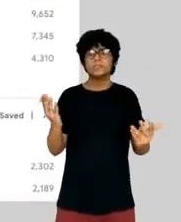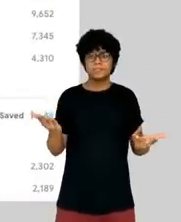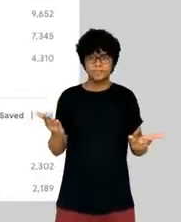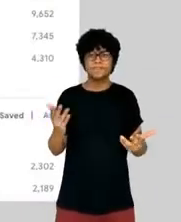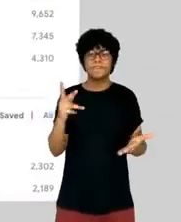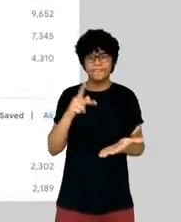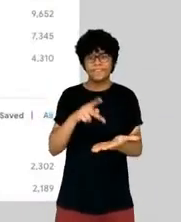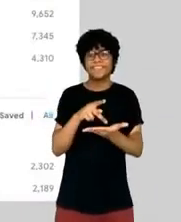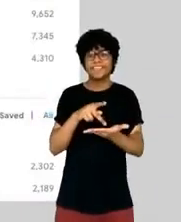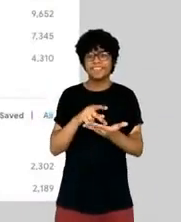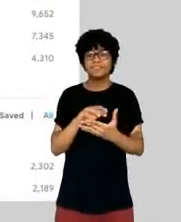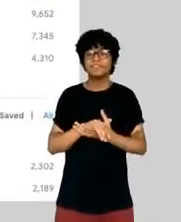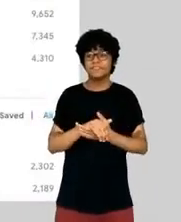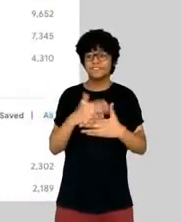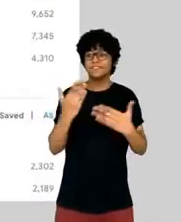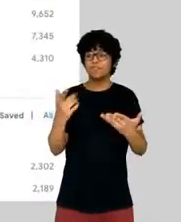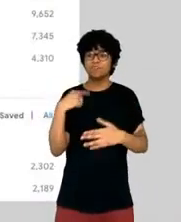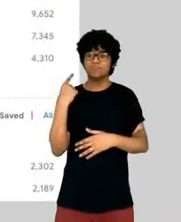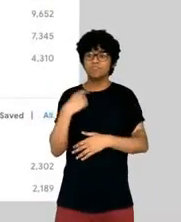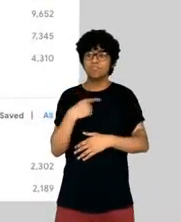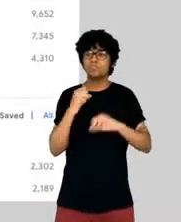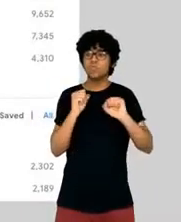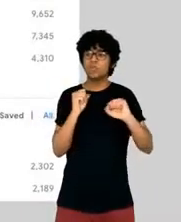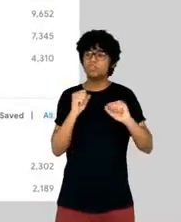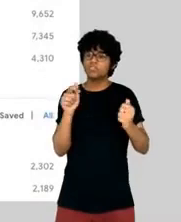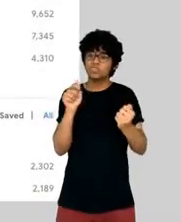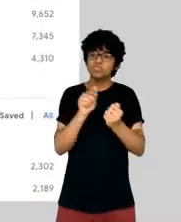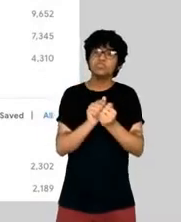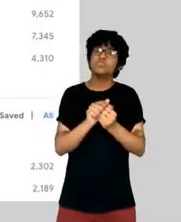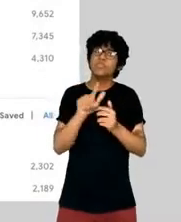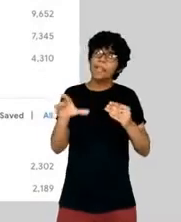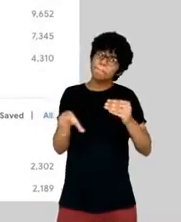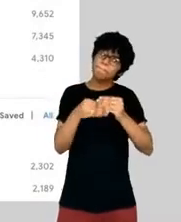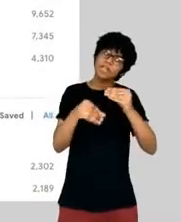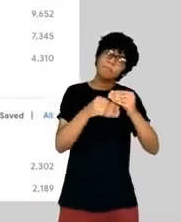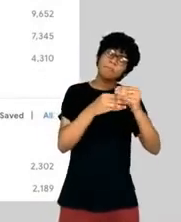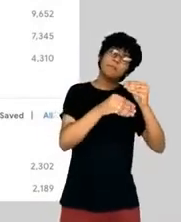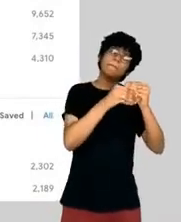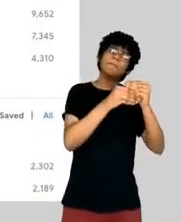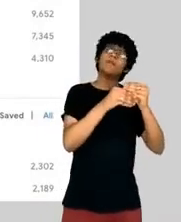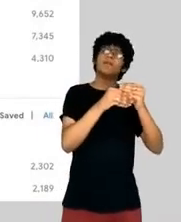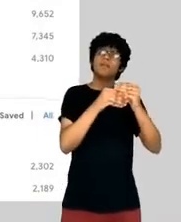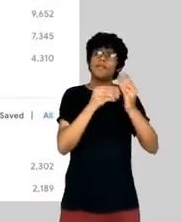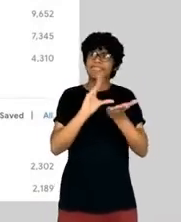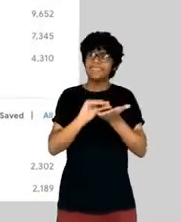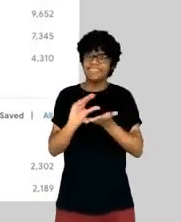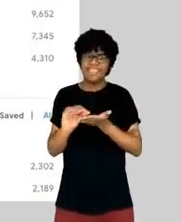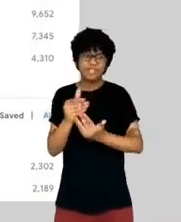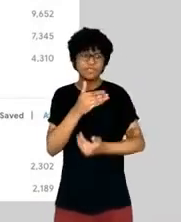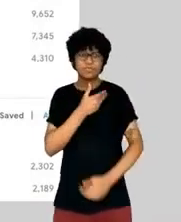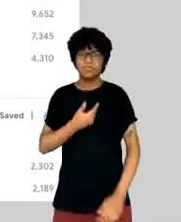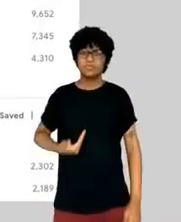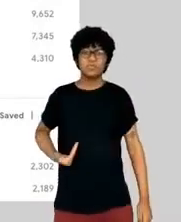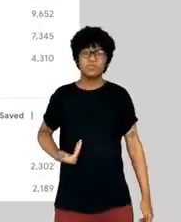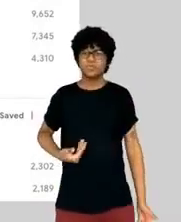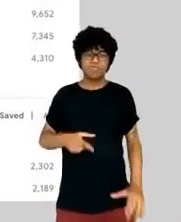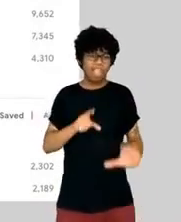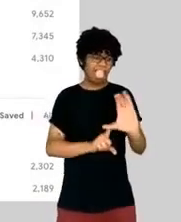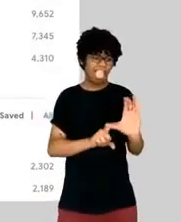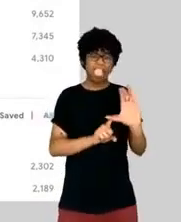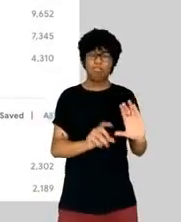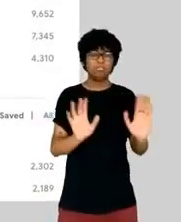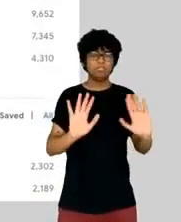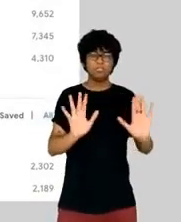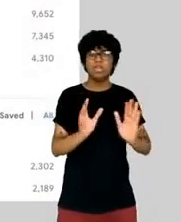unparalleled aggregation of public data, we may unlock an ability to take the entities and terms that you're looking